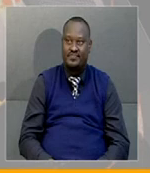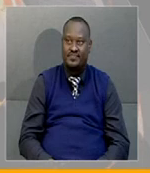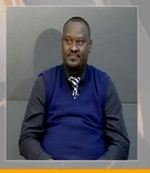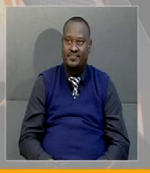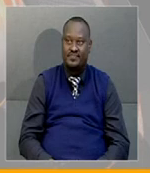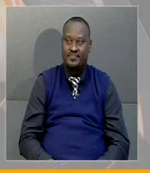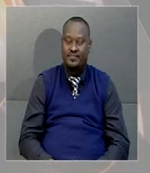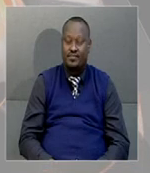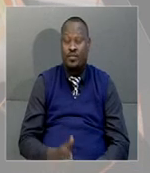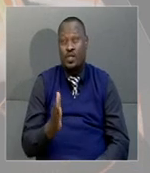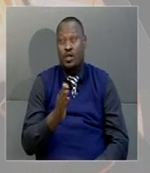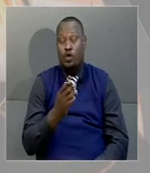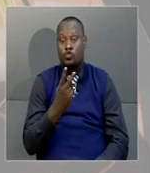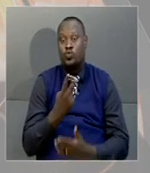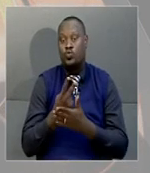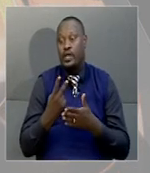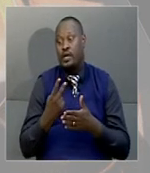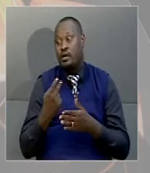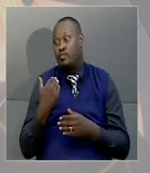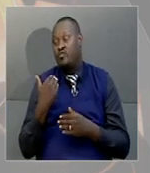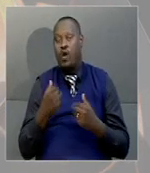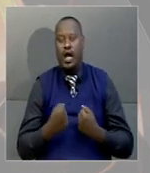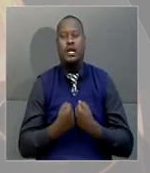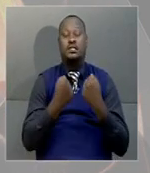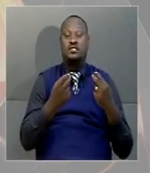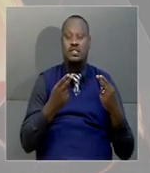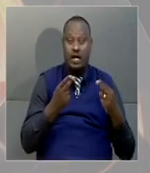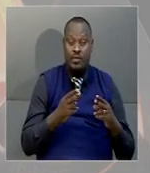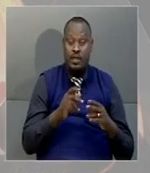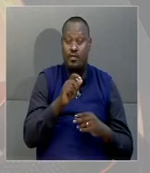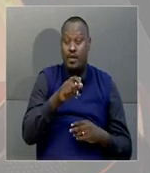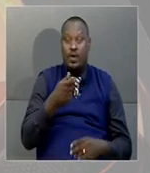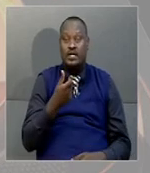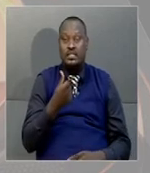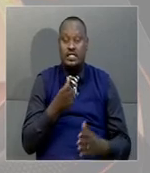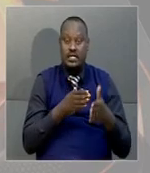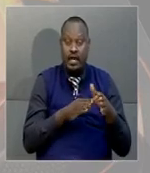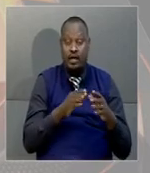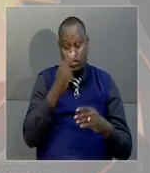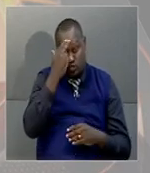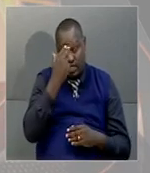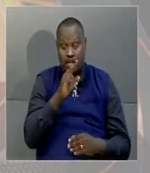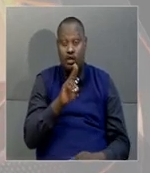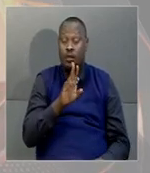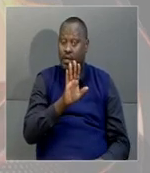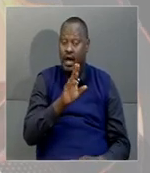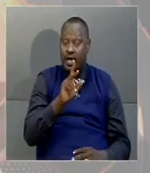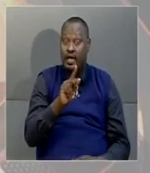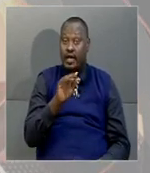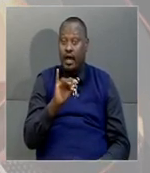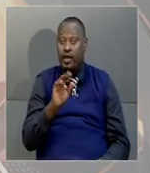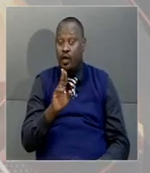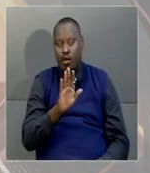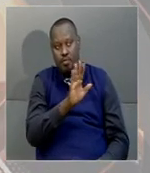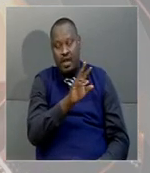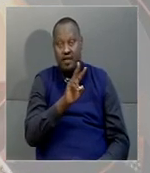Now, almost two weeks after a bloody accident claimed lives of six Kampala International University students, the University Vice